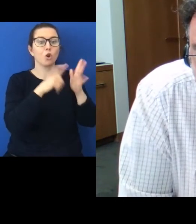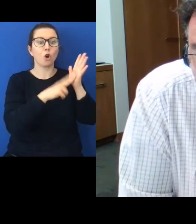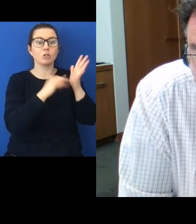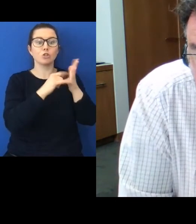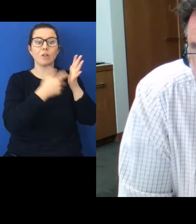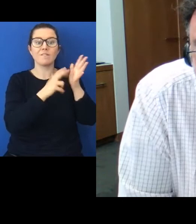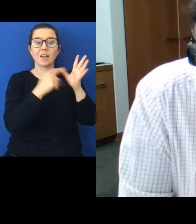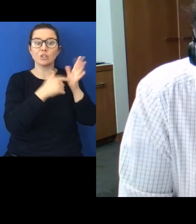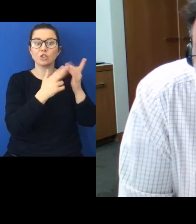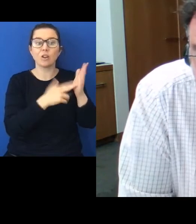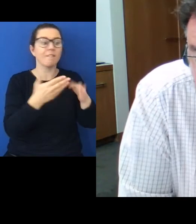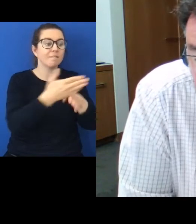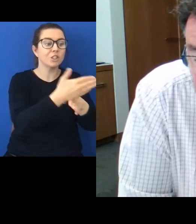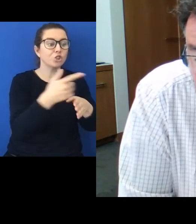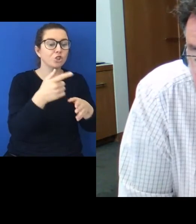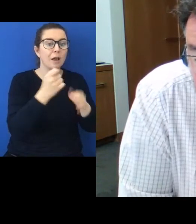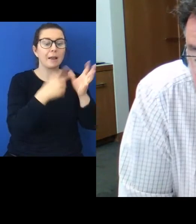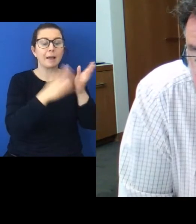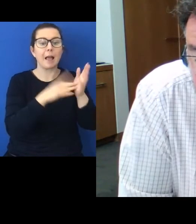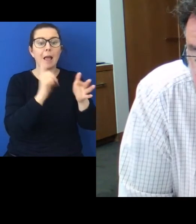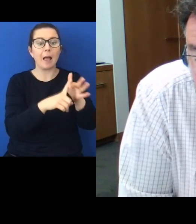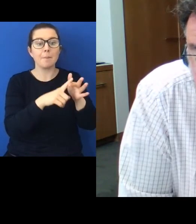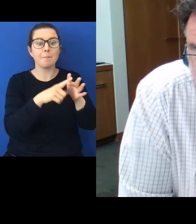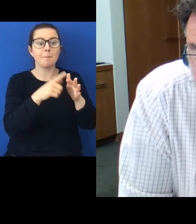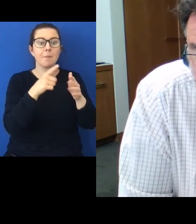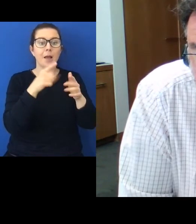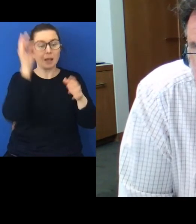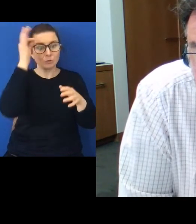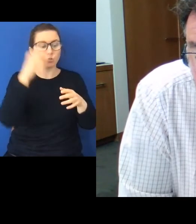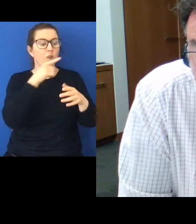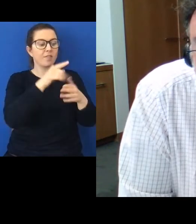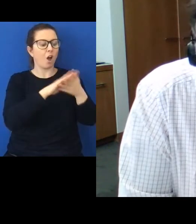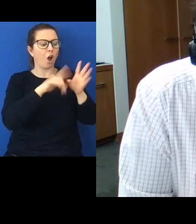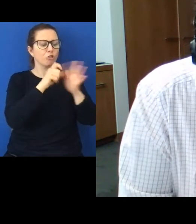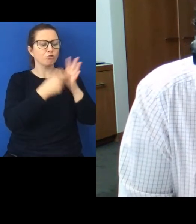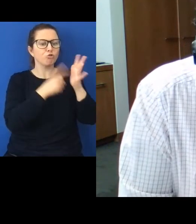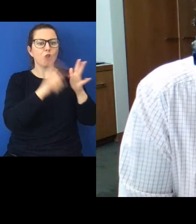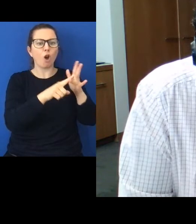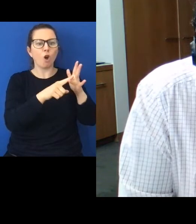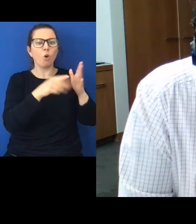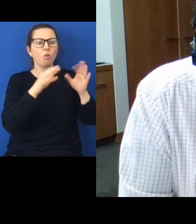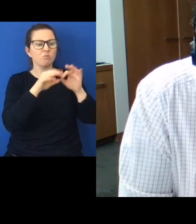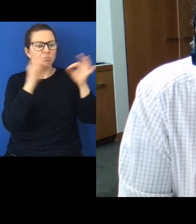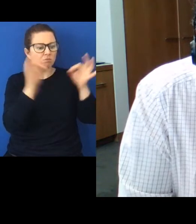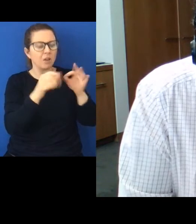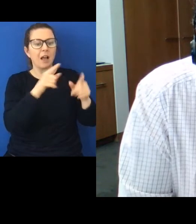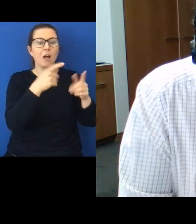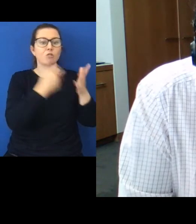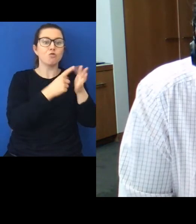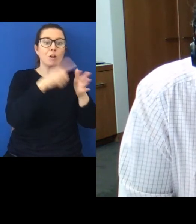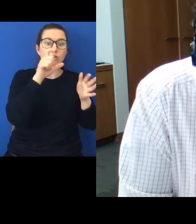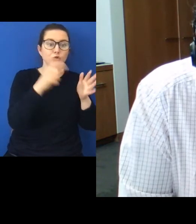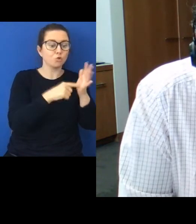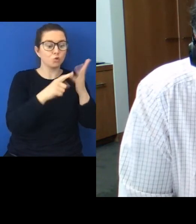Game Council Genesis the hydroelectric generator on the river recreational tourism and